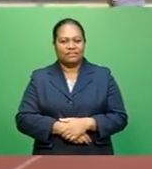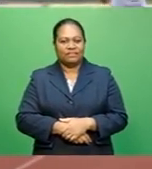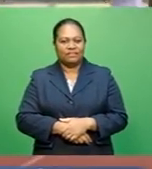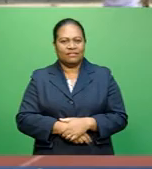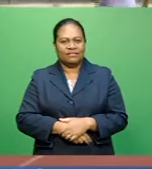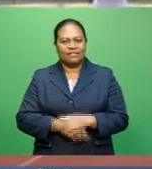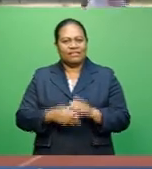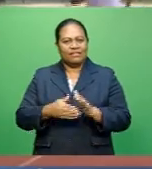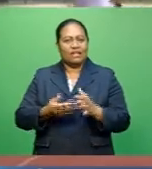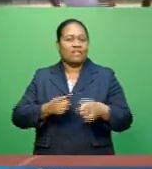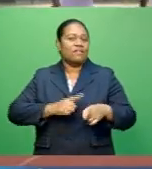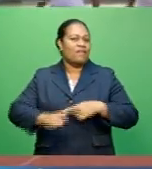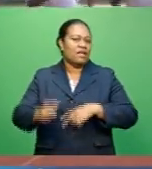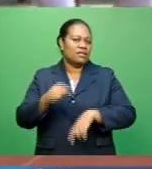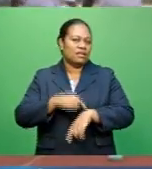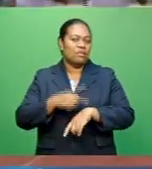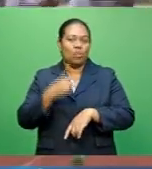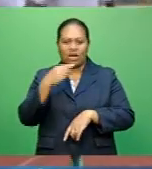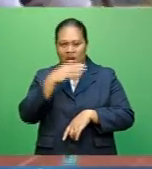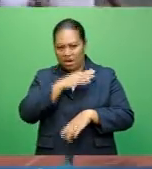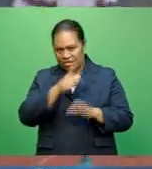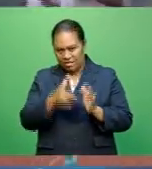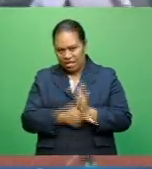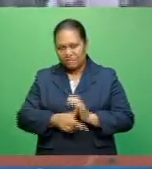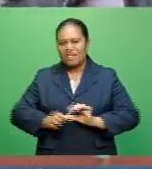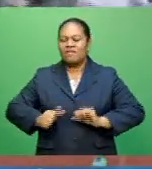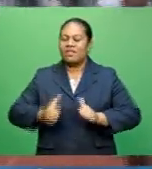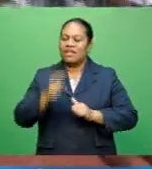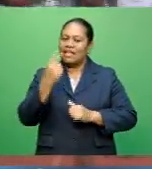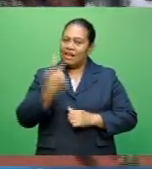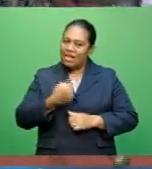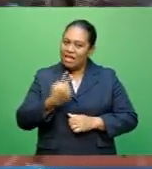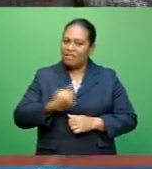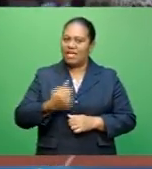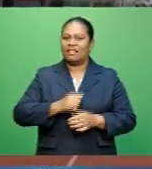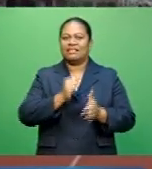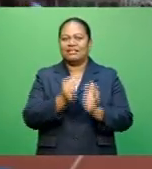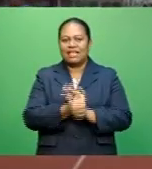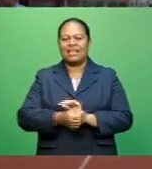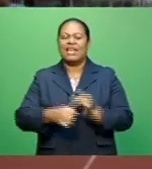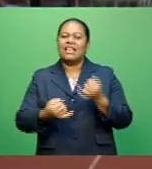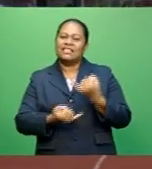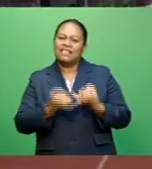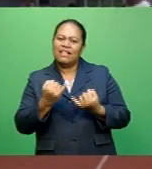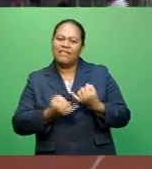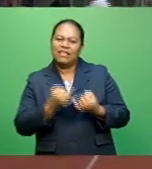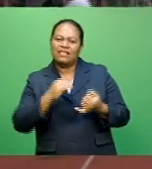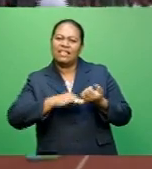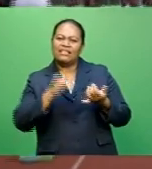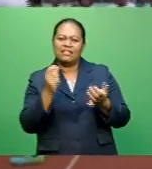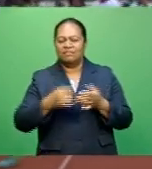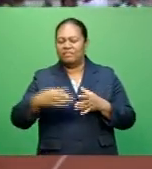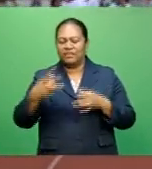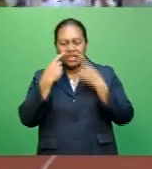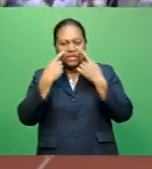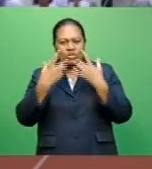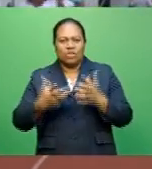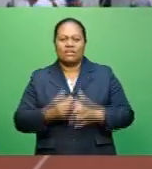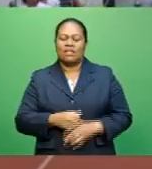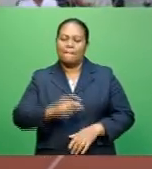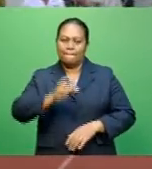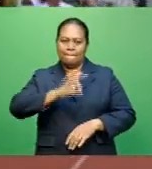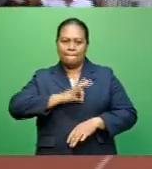Clocking the fastest time in the 100 meters, finishing at around 11 seconds, Sylvester Leweni is labeled as a potential gold